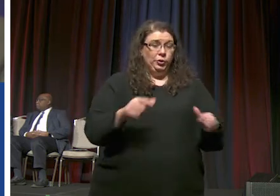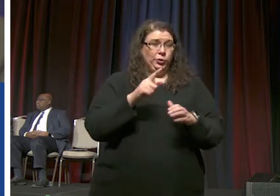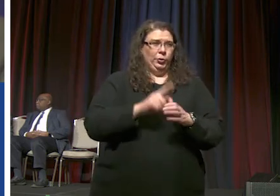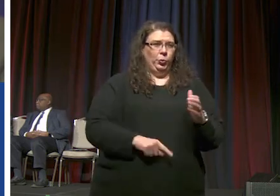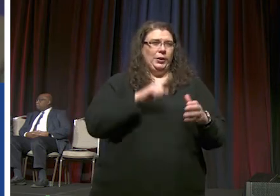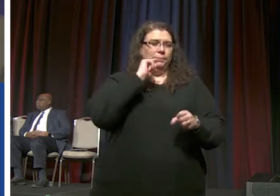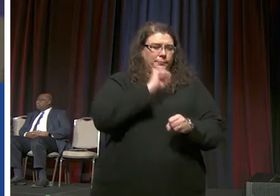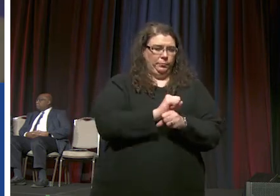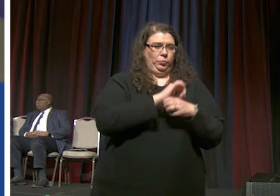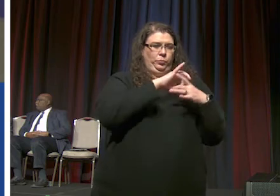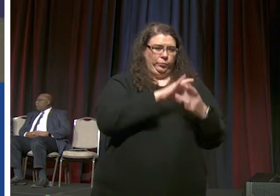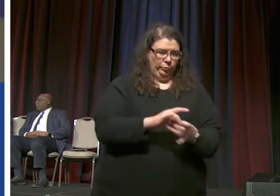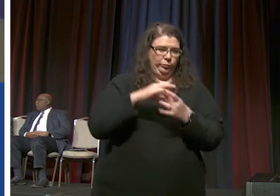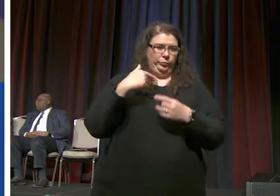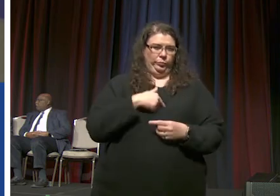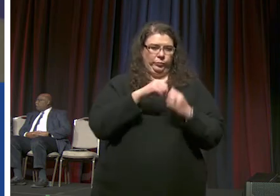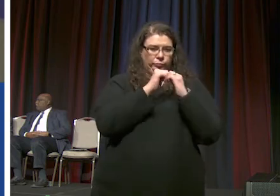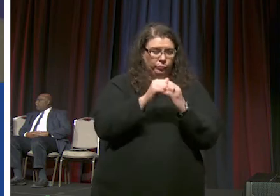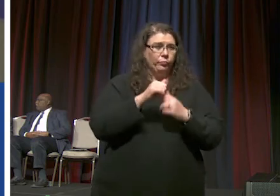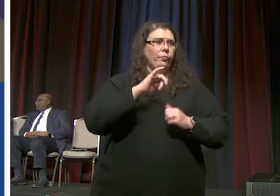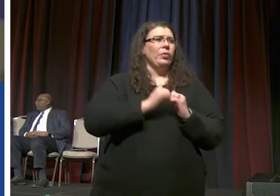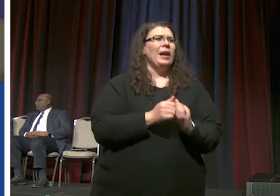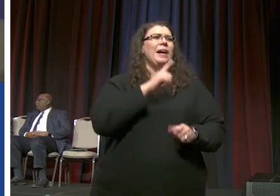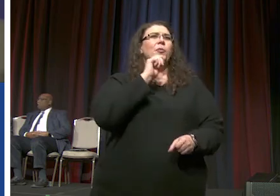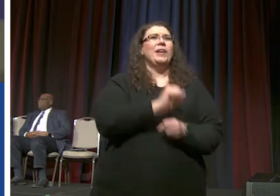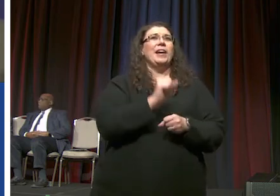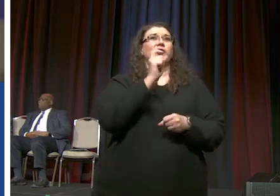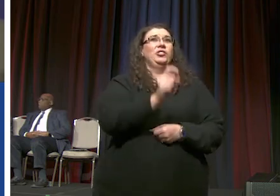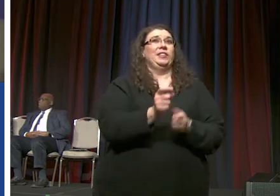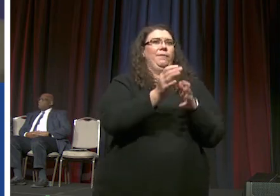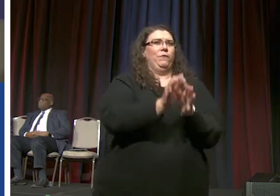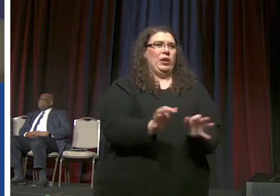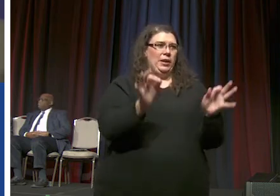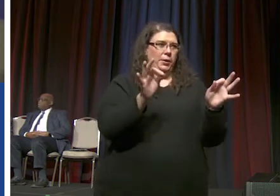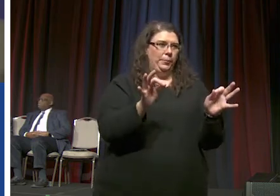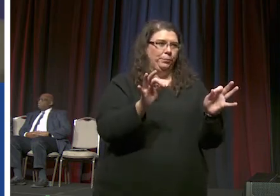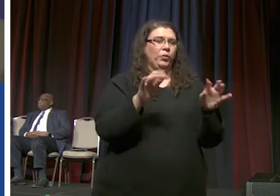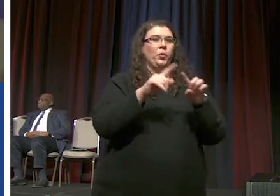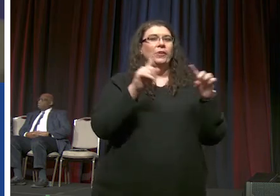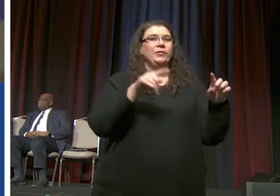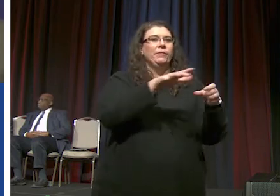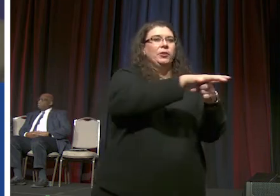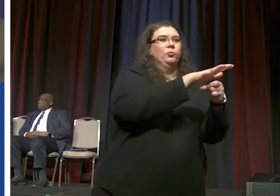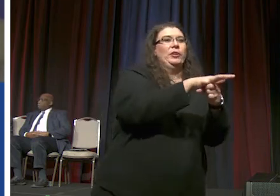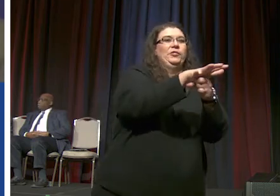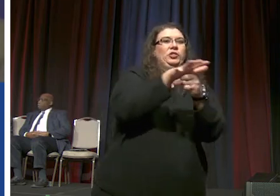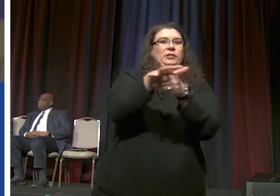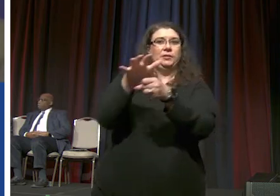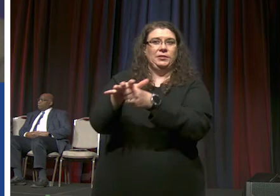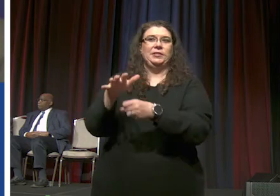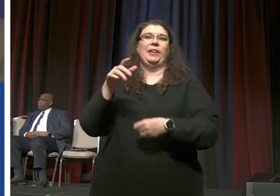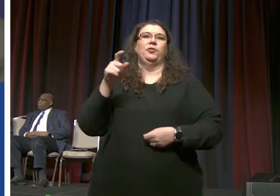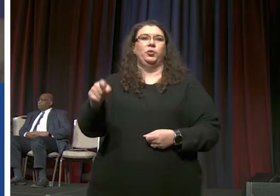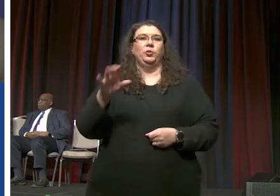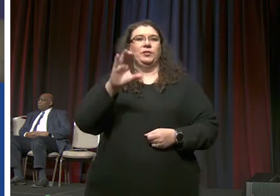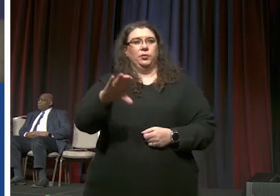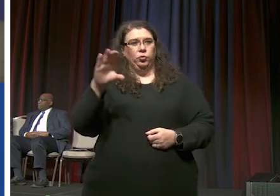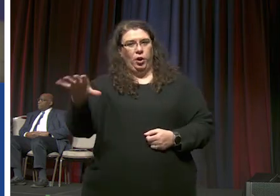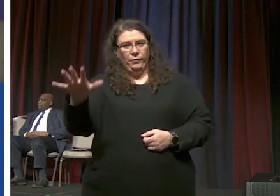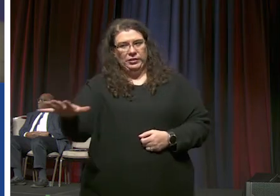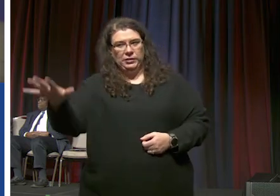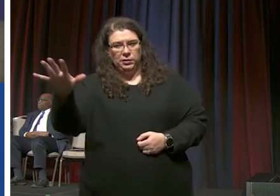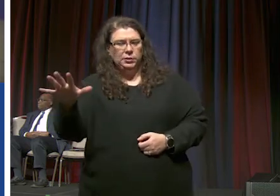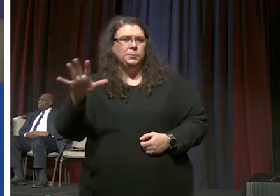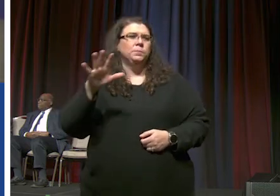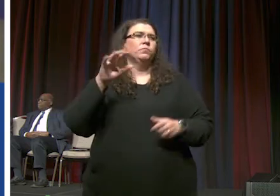binds us together and then how do we actually give freedom to our different regions and central conferences to